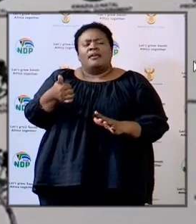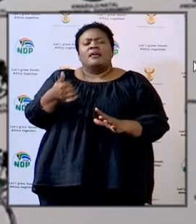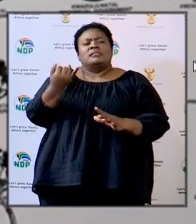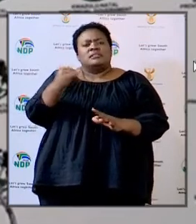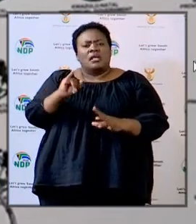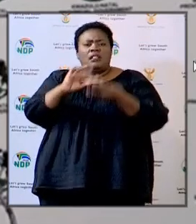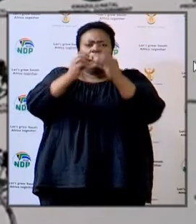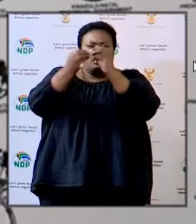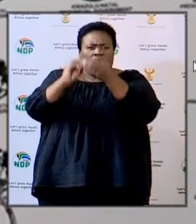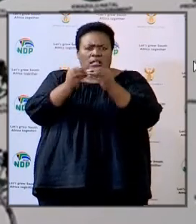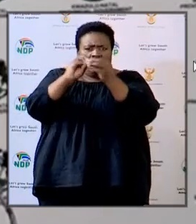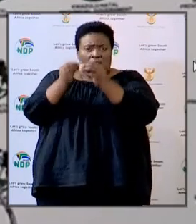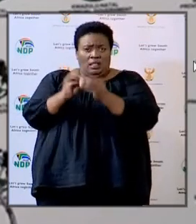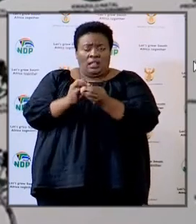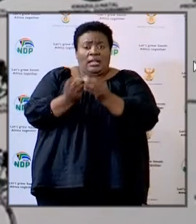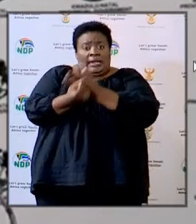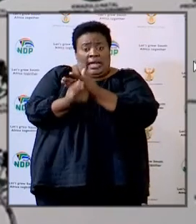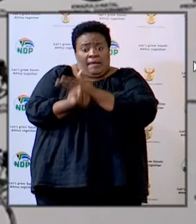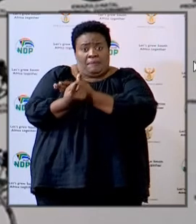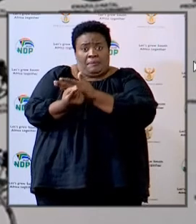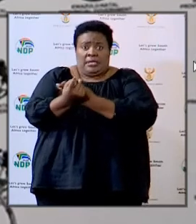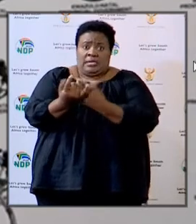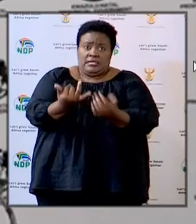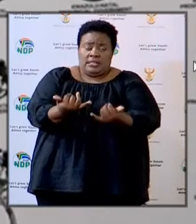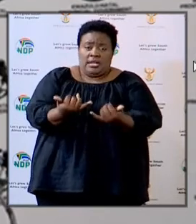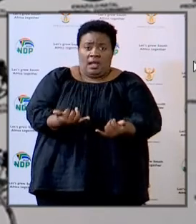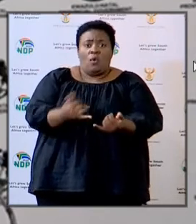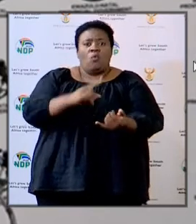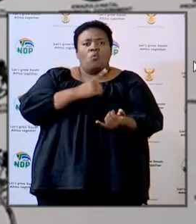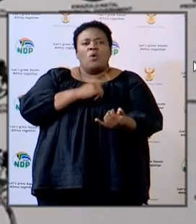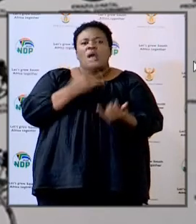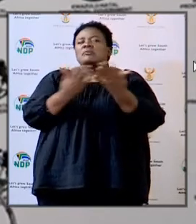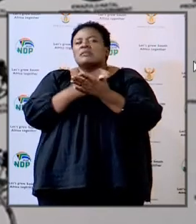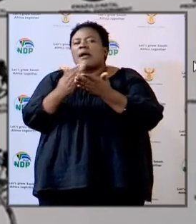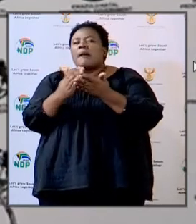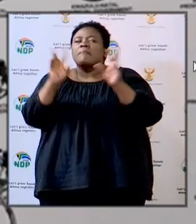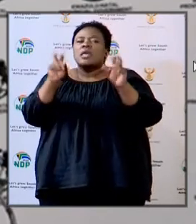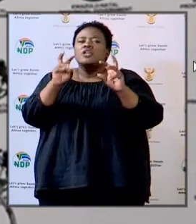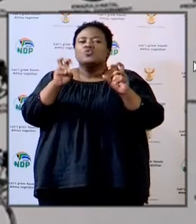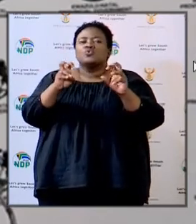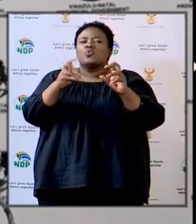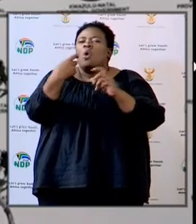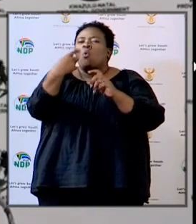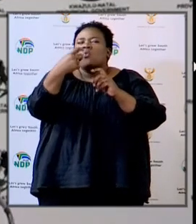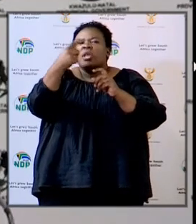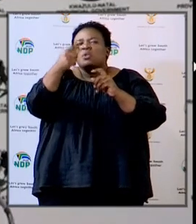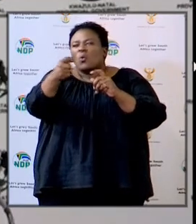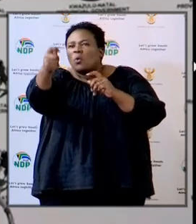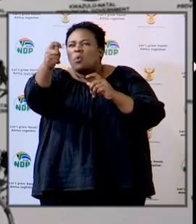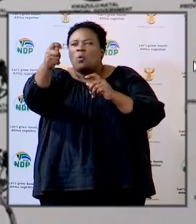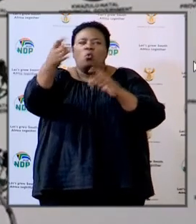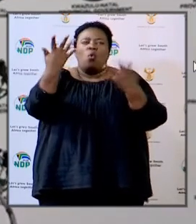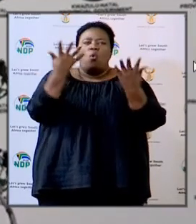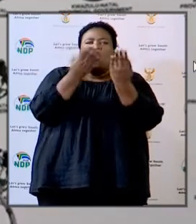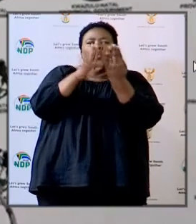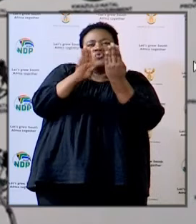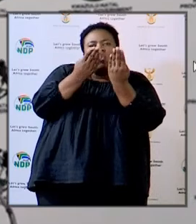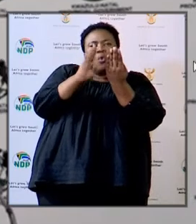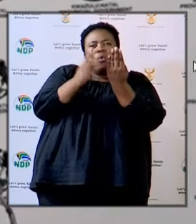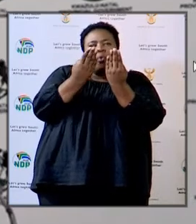renovations and repairs are taking place because it was just an issue of a window for a particular door as it were.